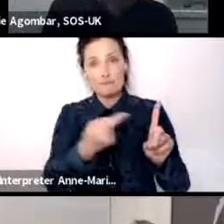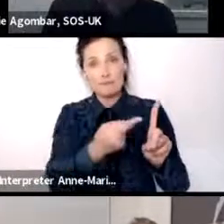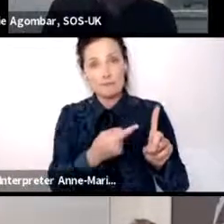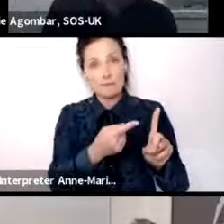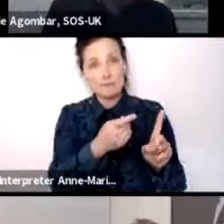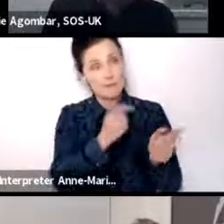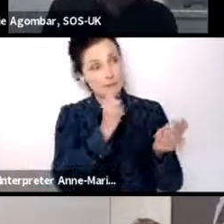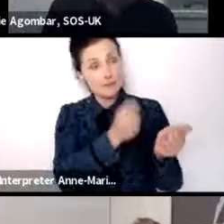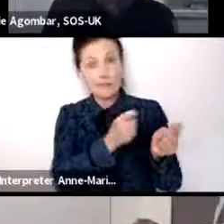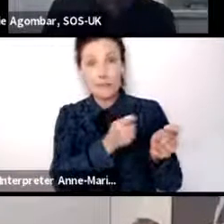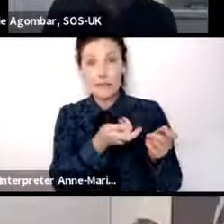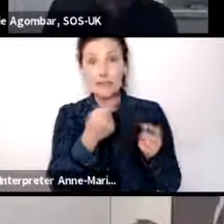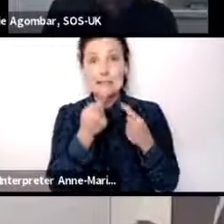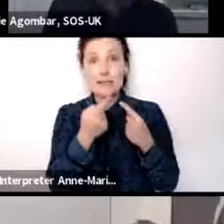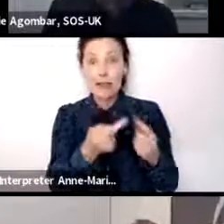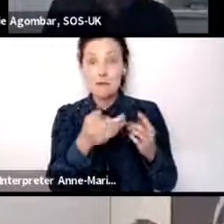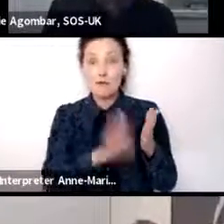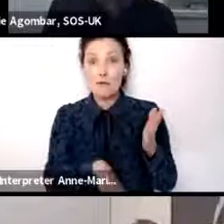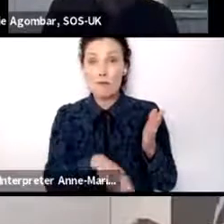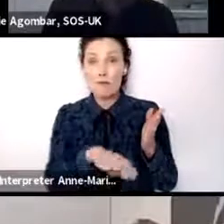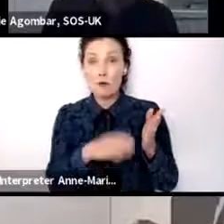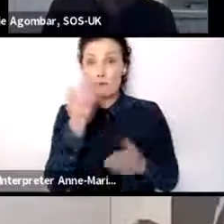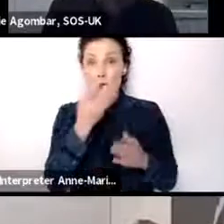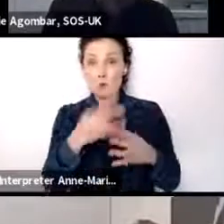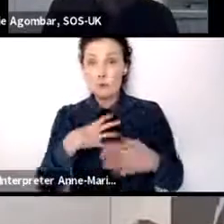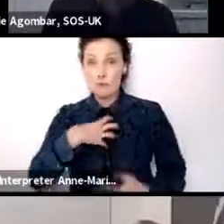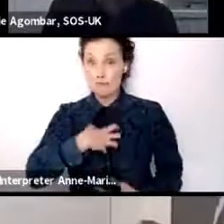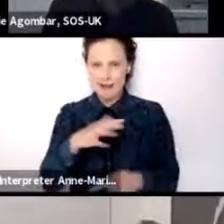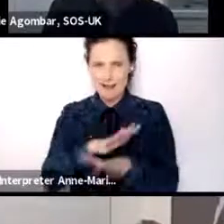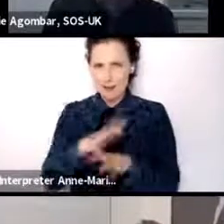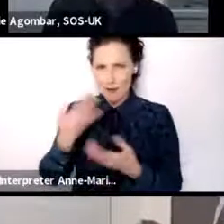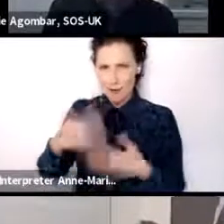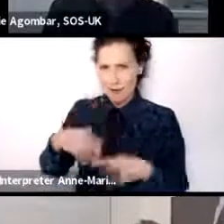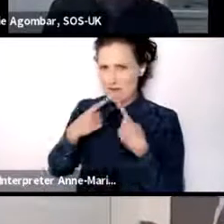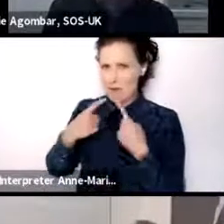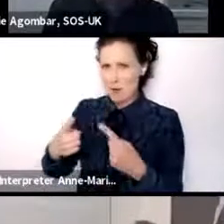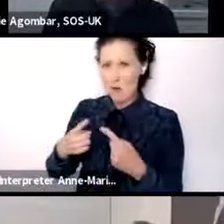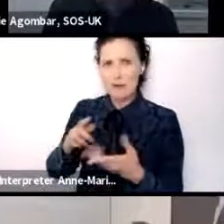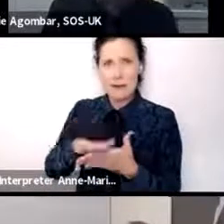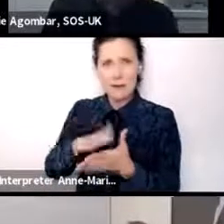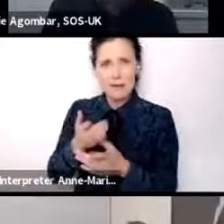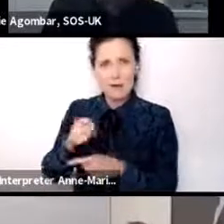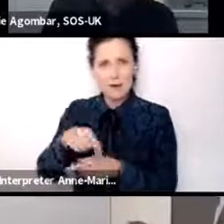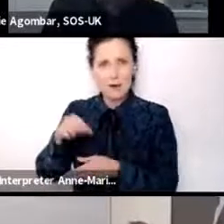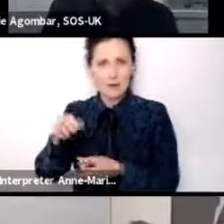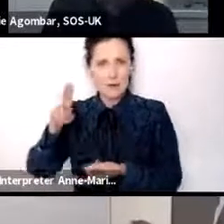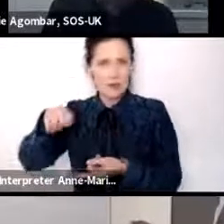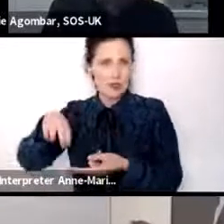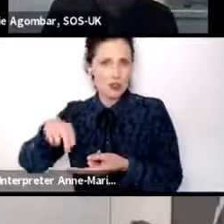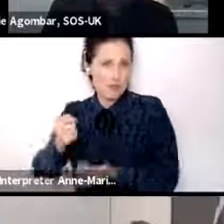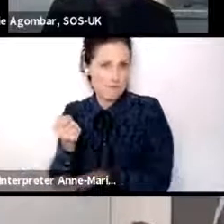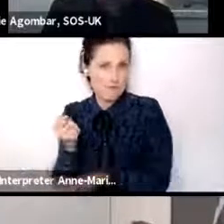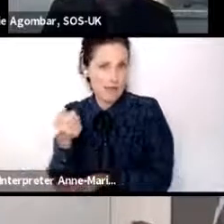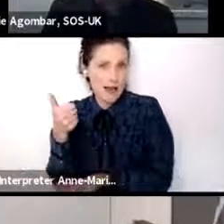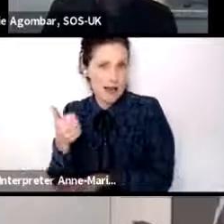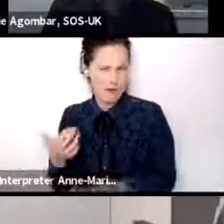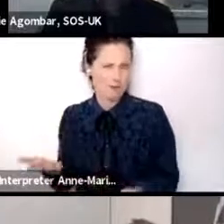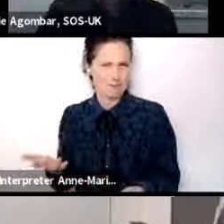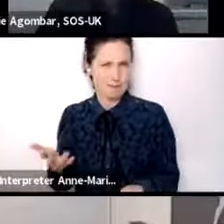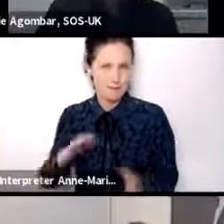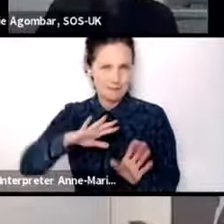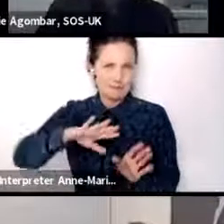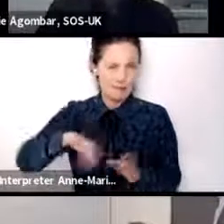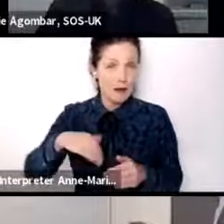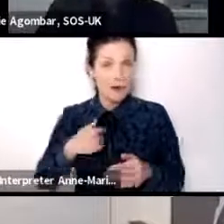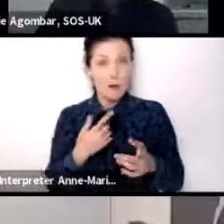they made yesterday, which was not reported in the midst of the announcement of the cheaper Prosecco. But when Parliament